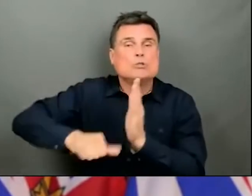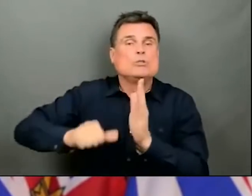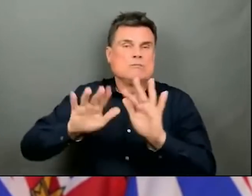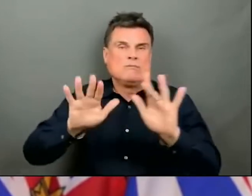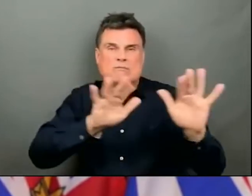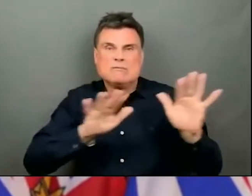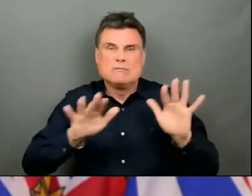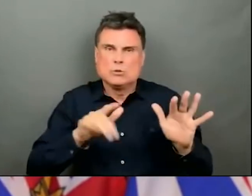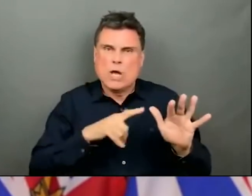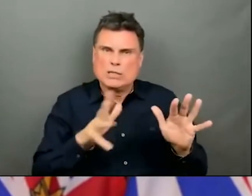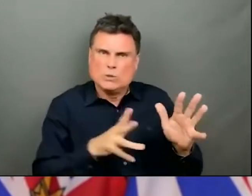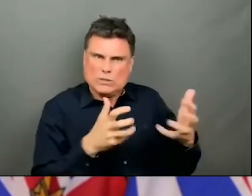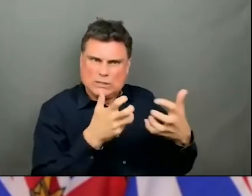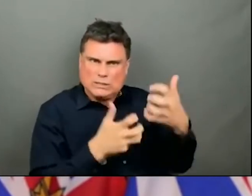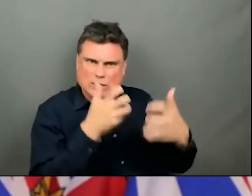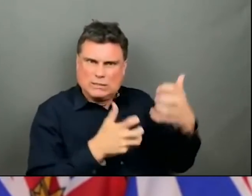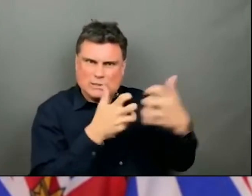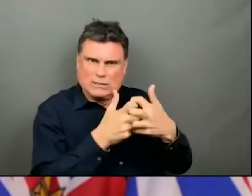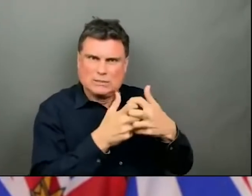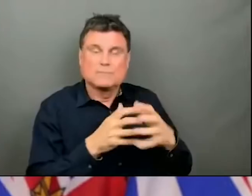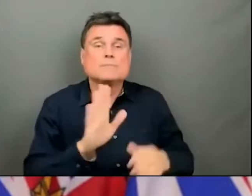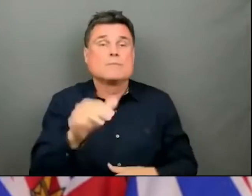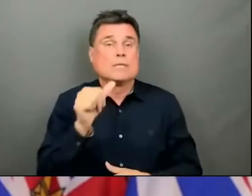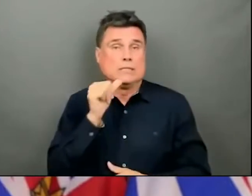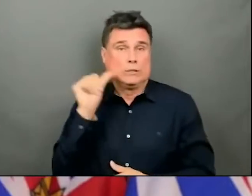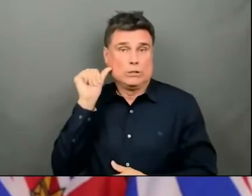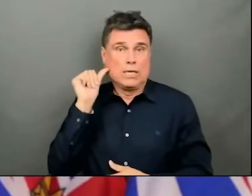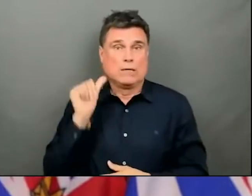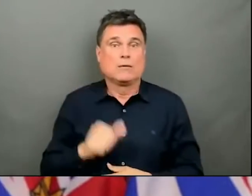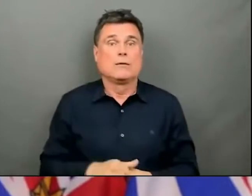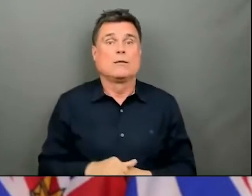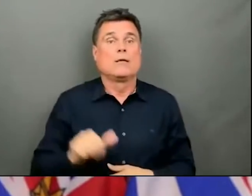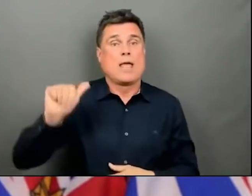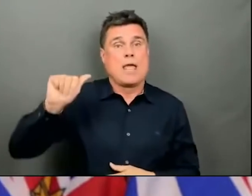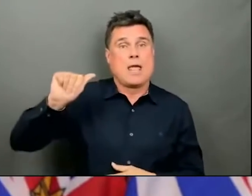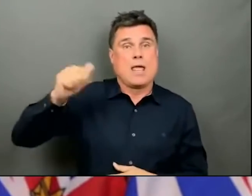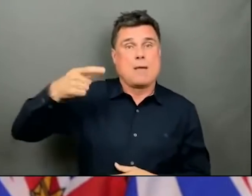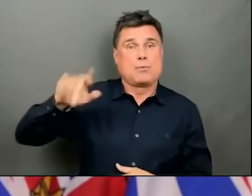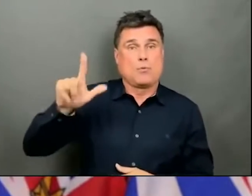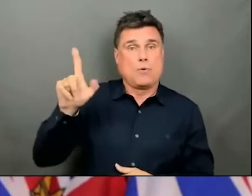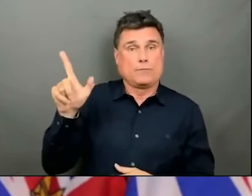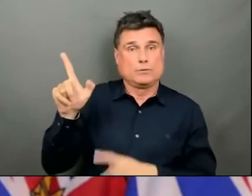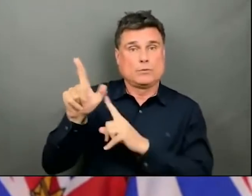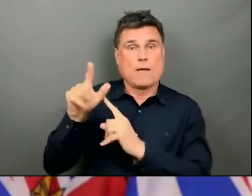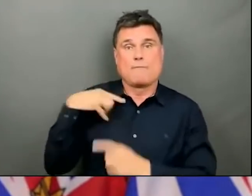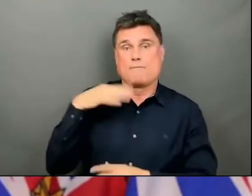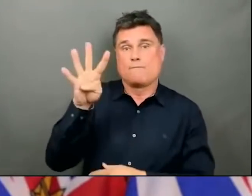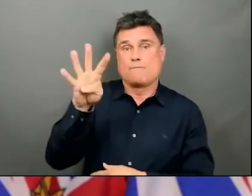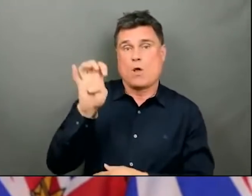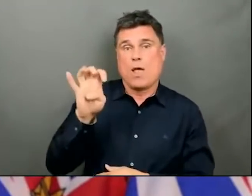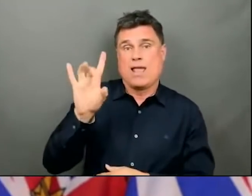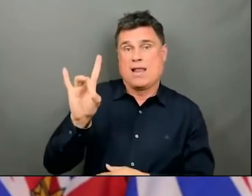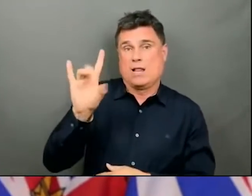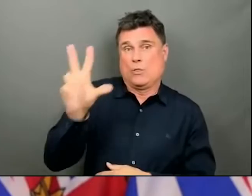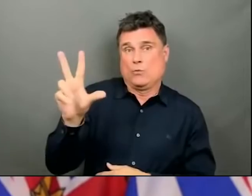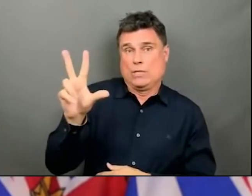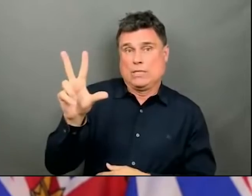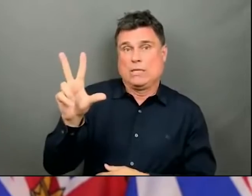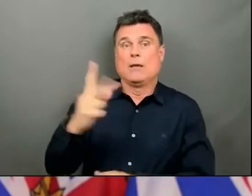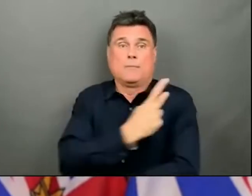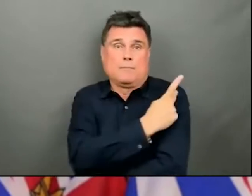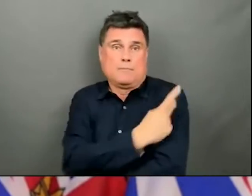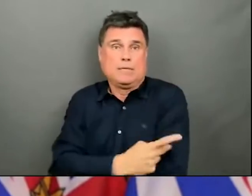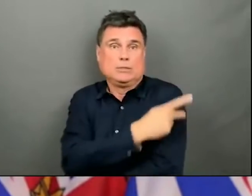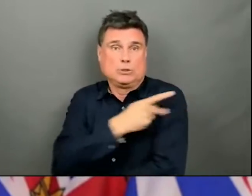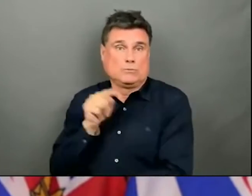yesterday on April 21st, and there's more today, we had 483 patients diagnosed